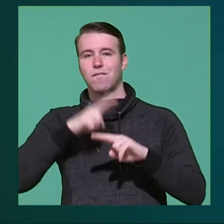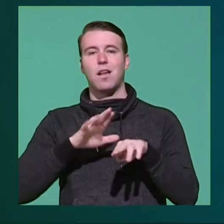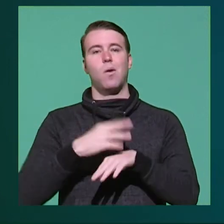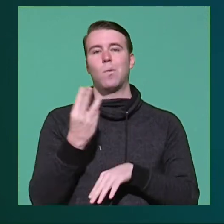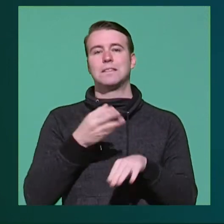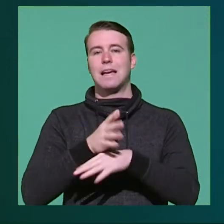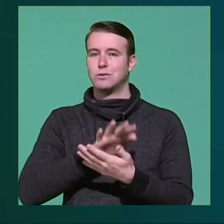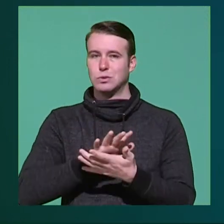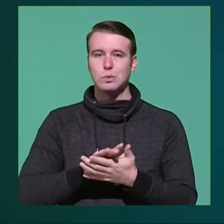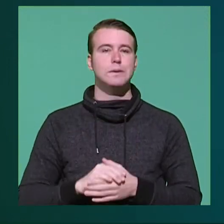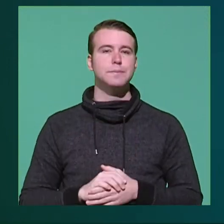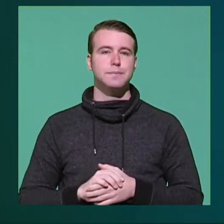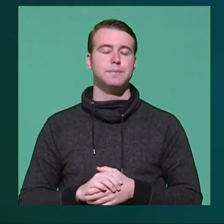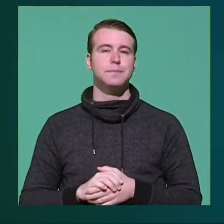school.